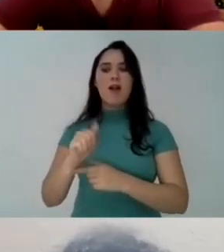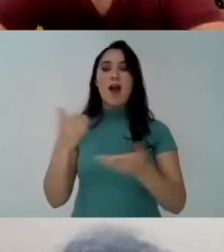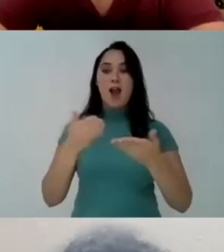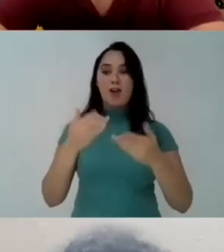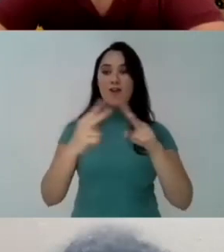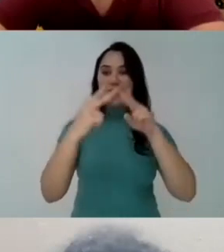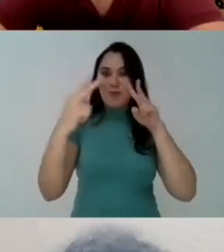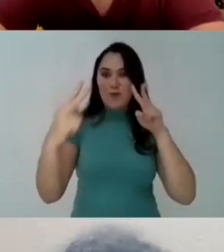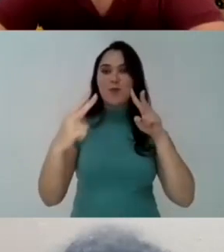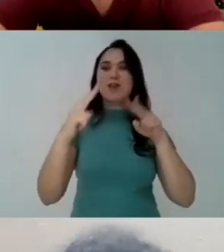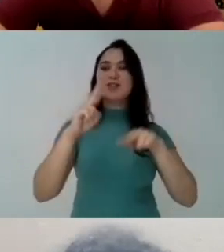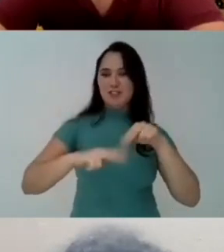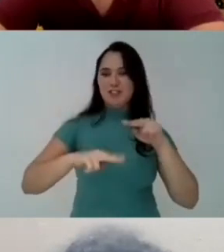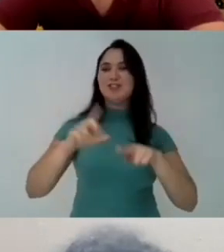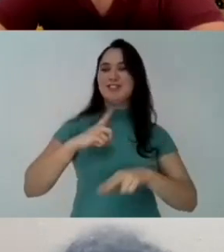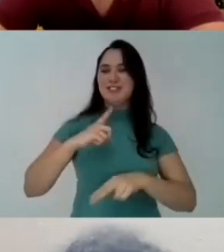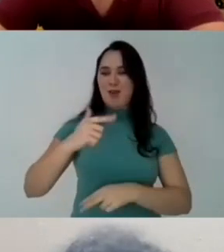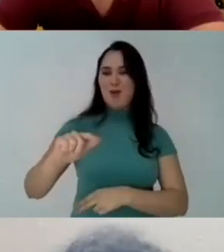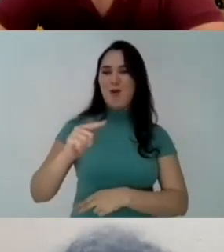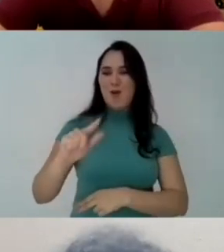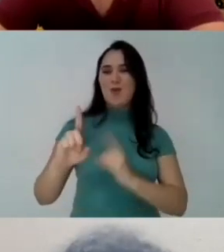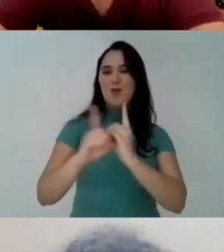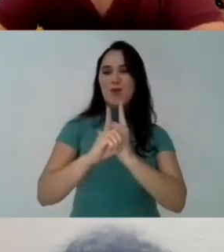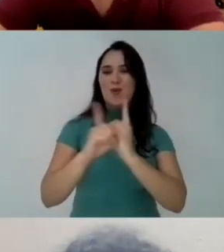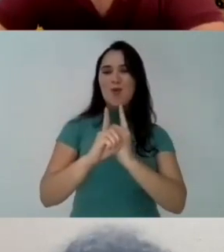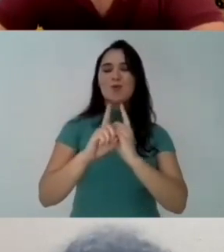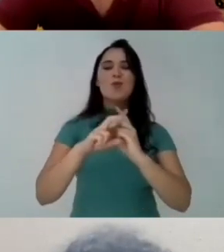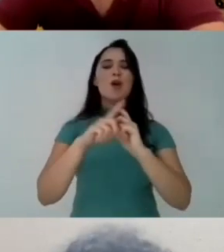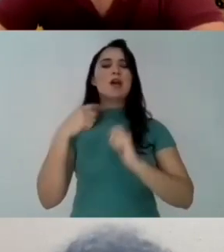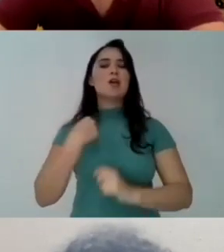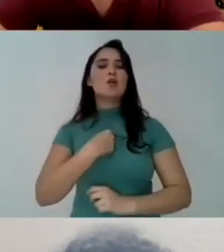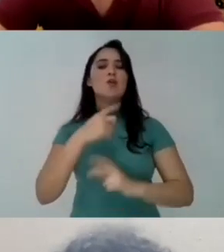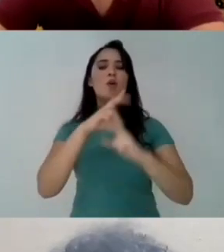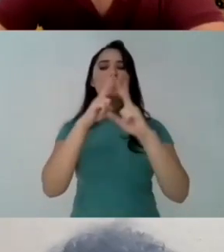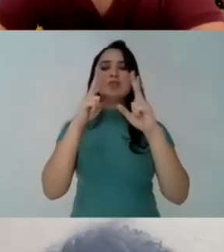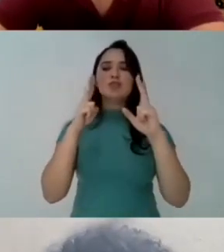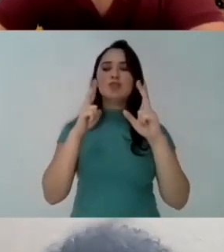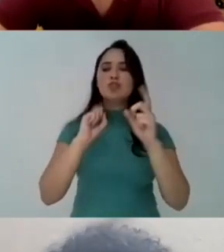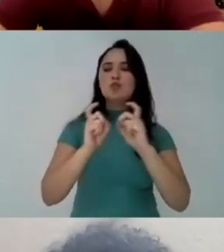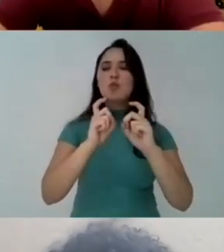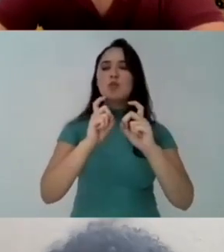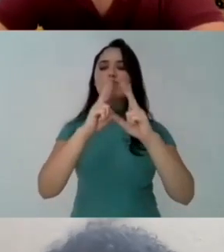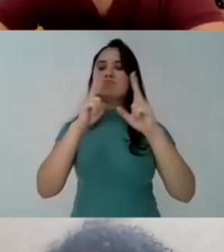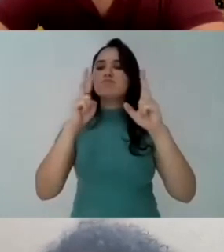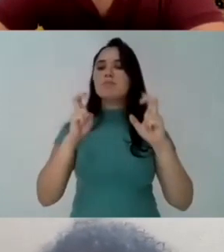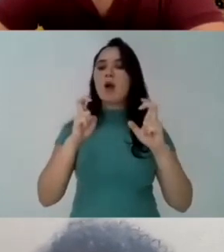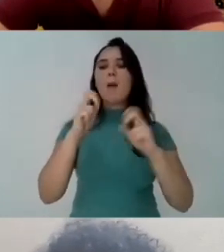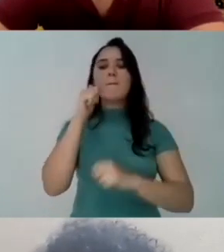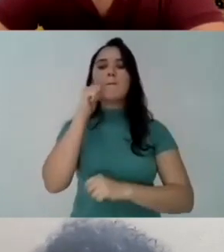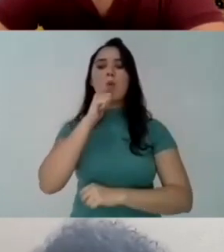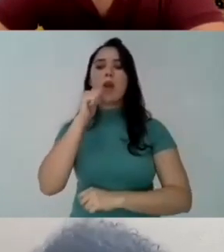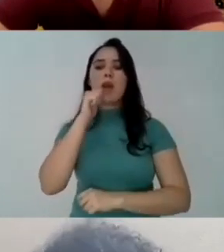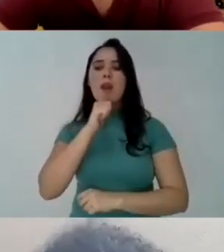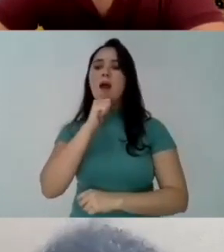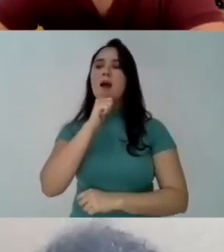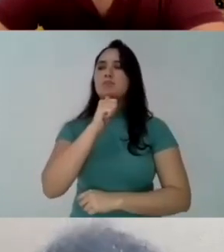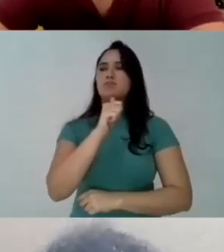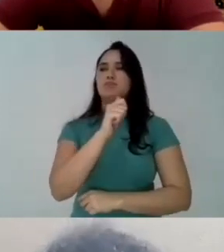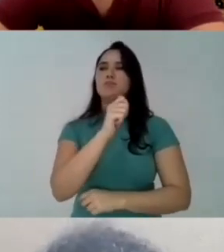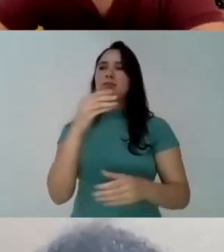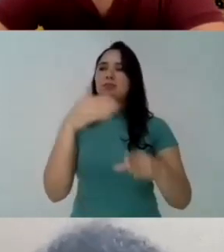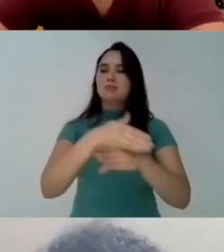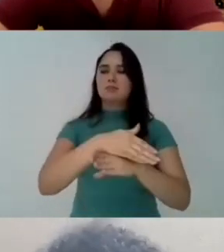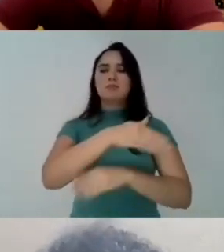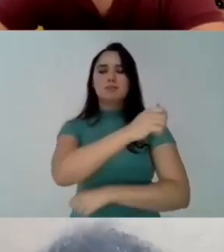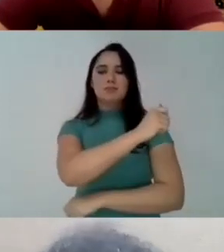that is an important debate and it should happen with more intensity So the sectorial debates